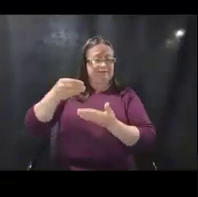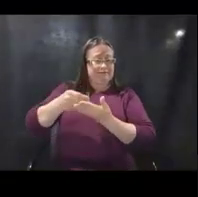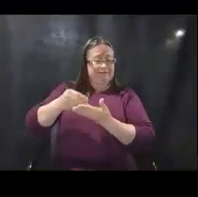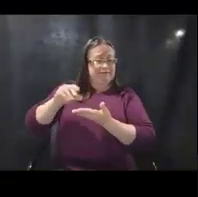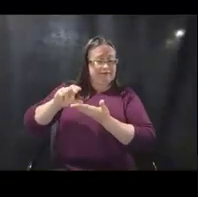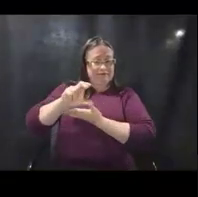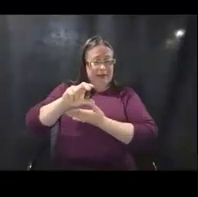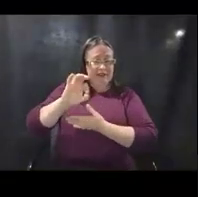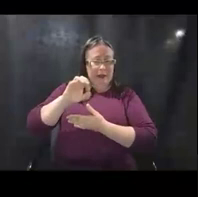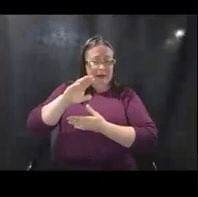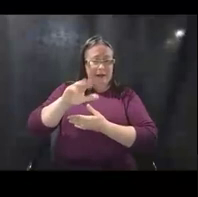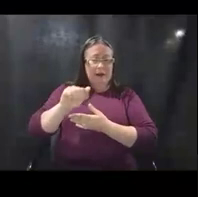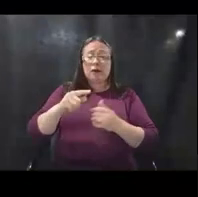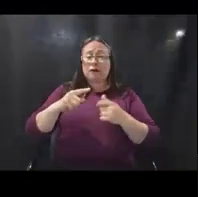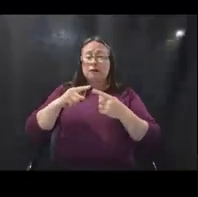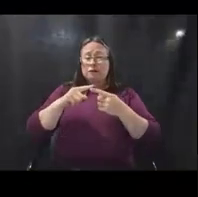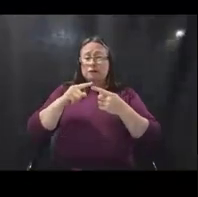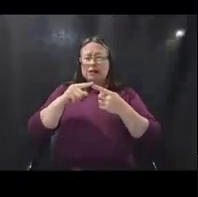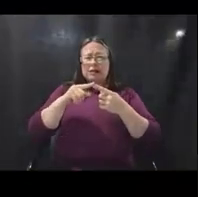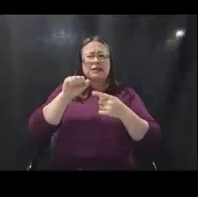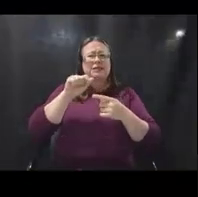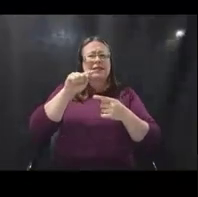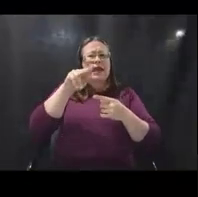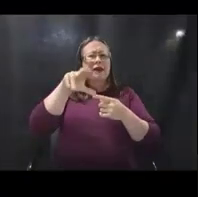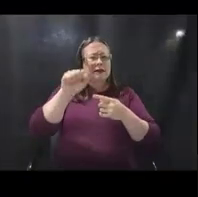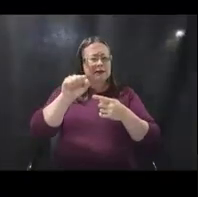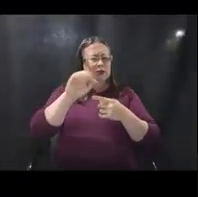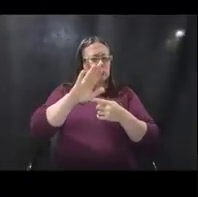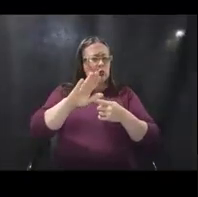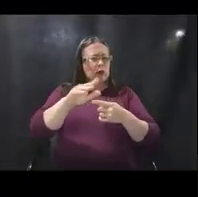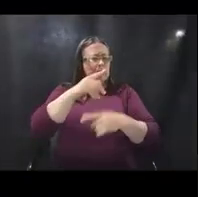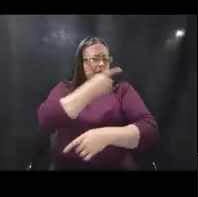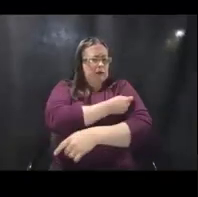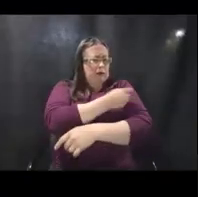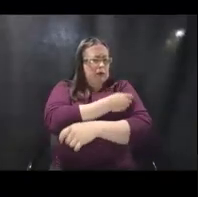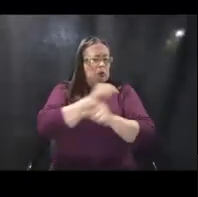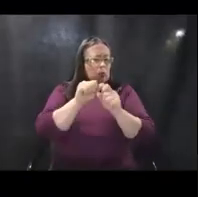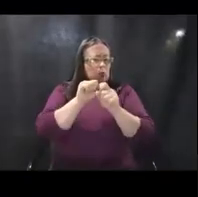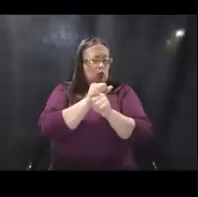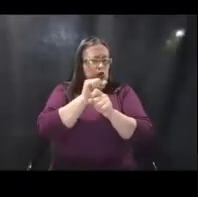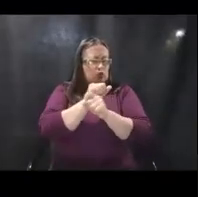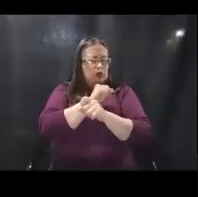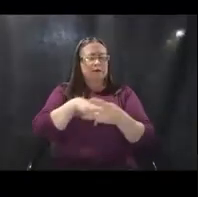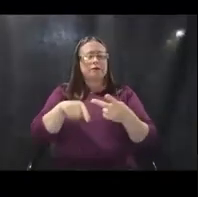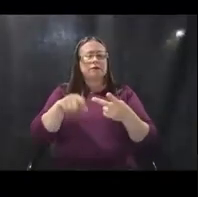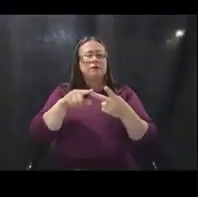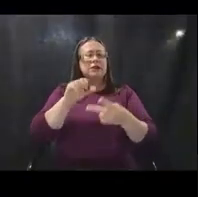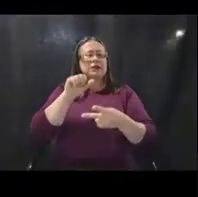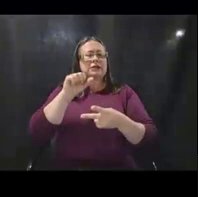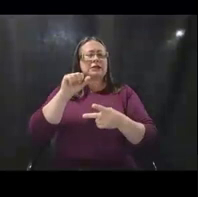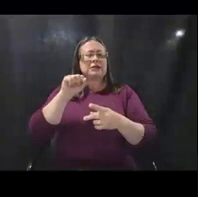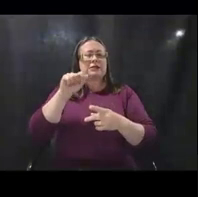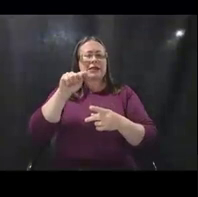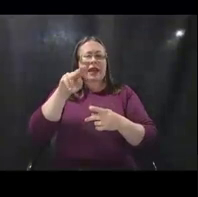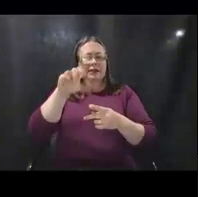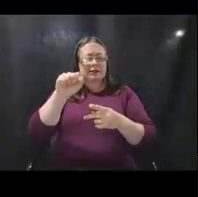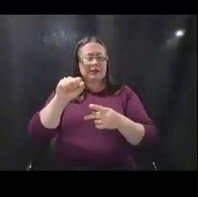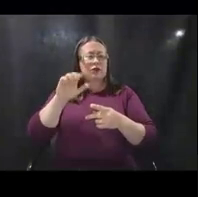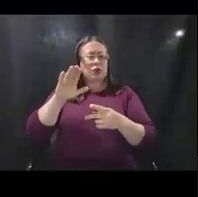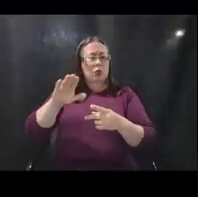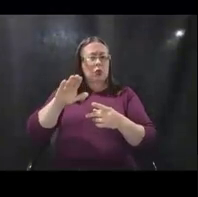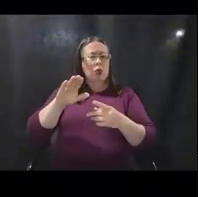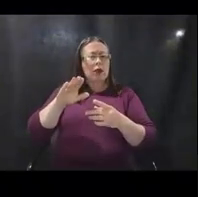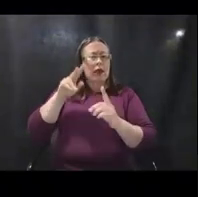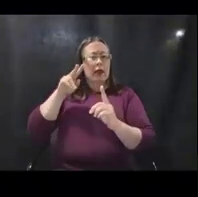factor is the status of your vaccination work, and the other factor is the status of your project application and FEMA funding.